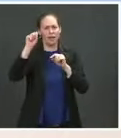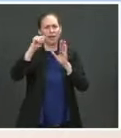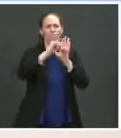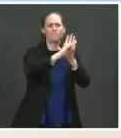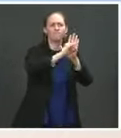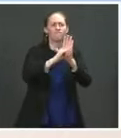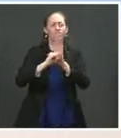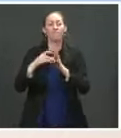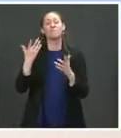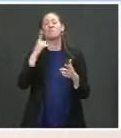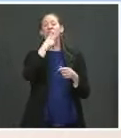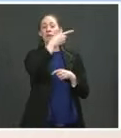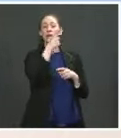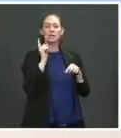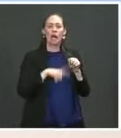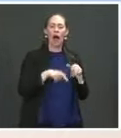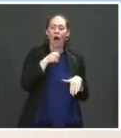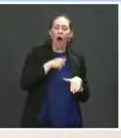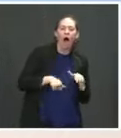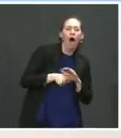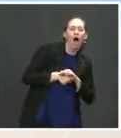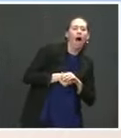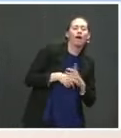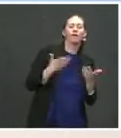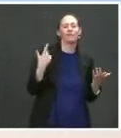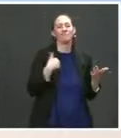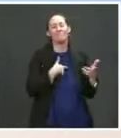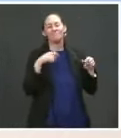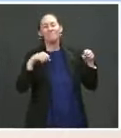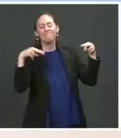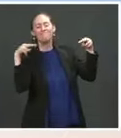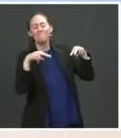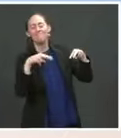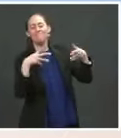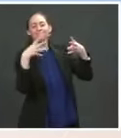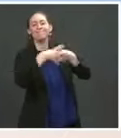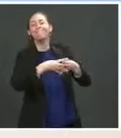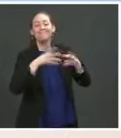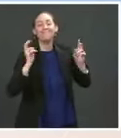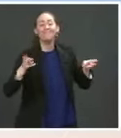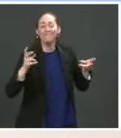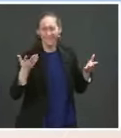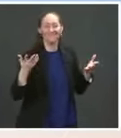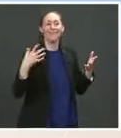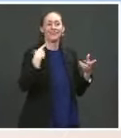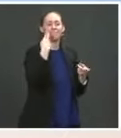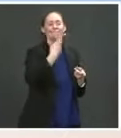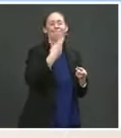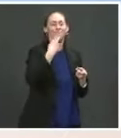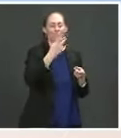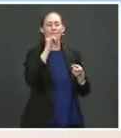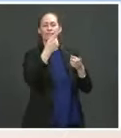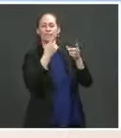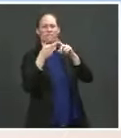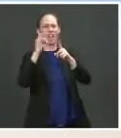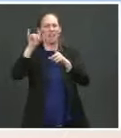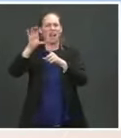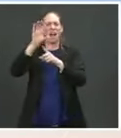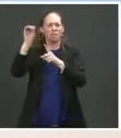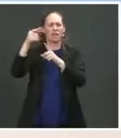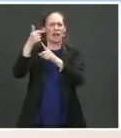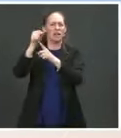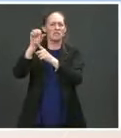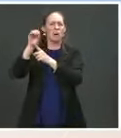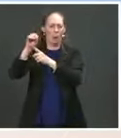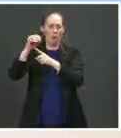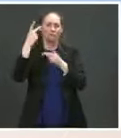-time tracking. And that's one of the things that will come out of Glasgow, I think, is sort of what's the accountability structure going